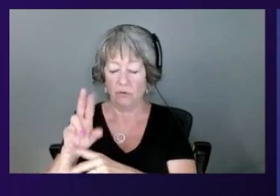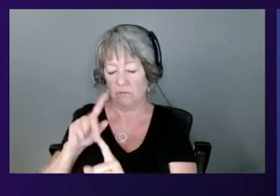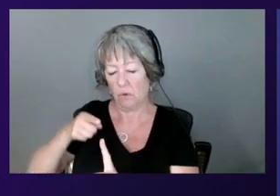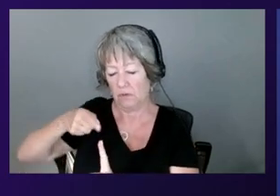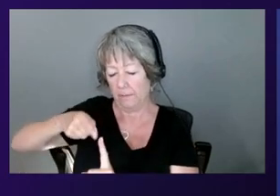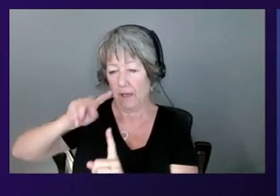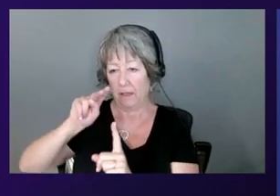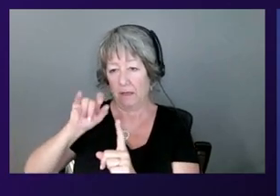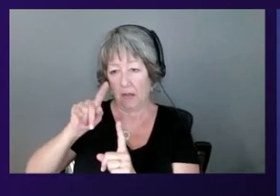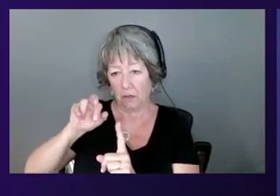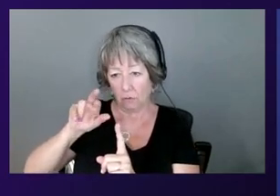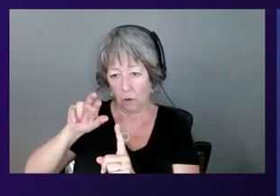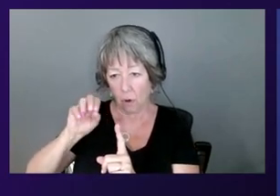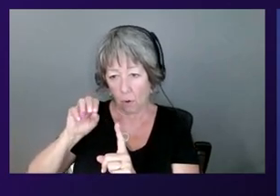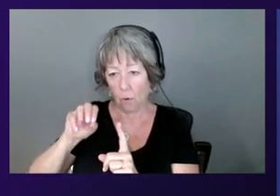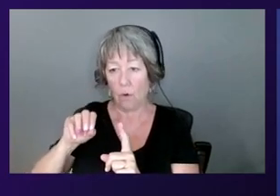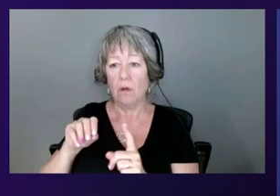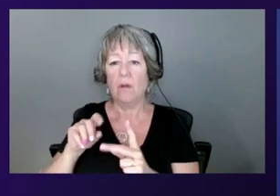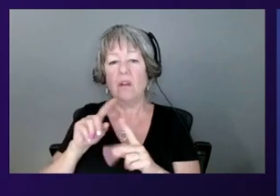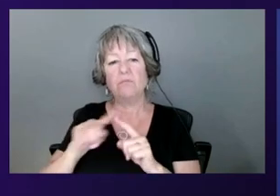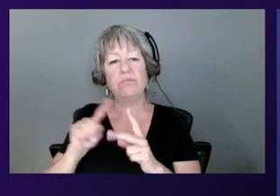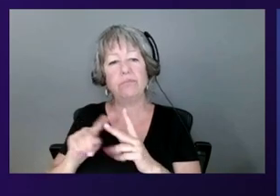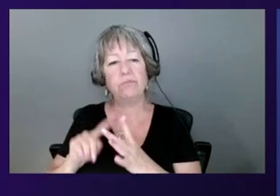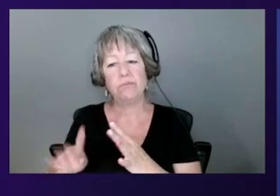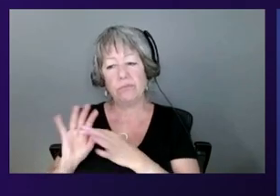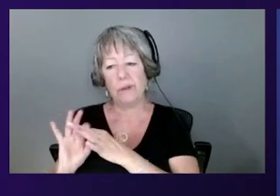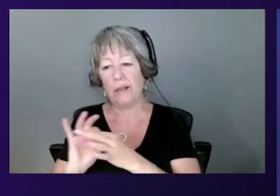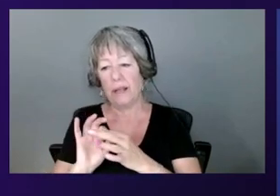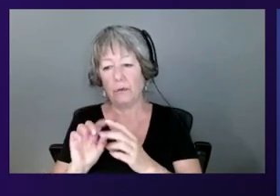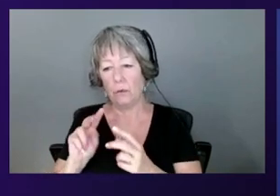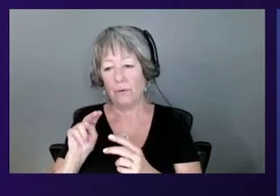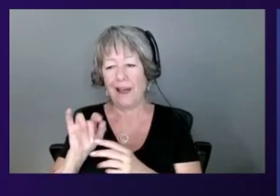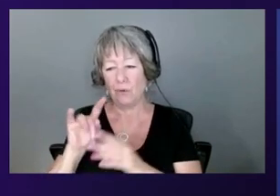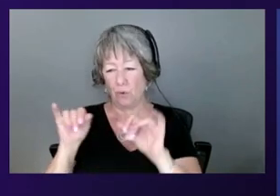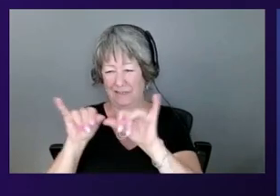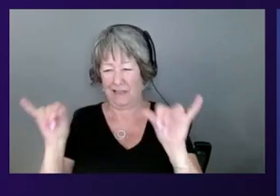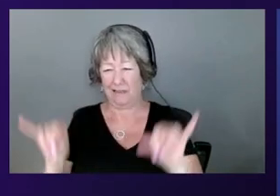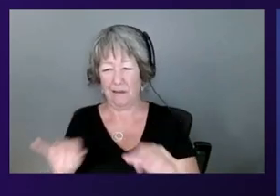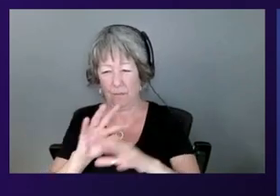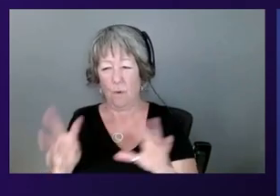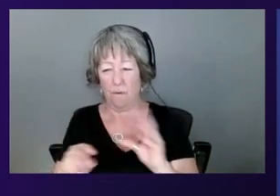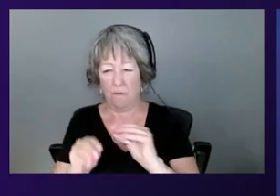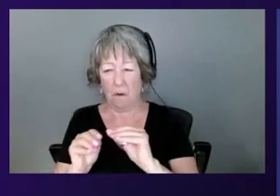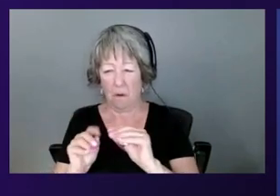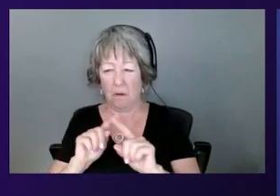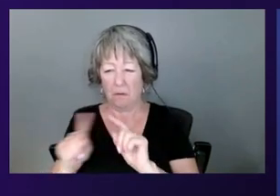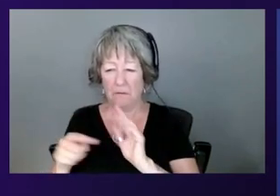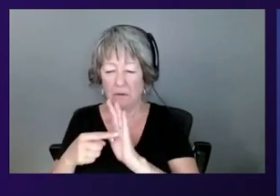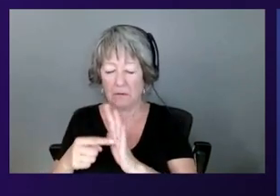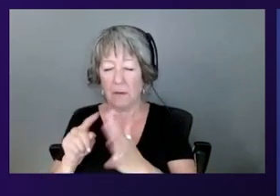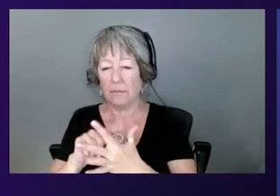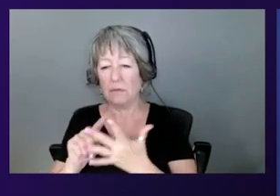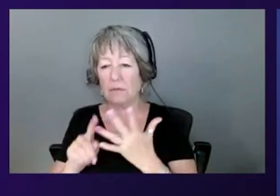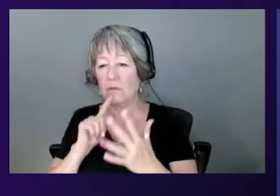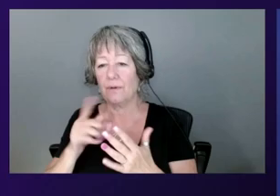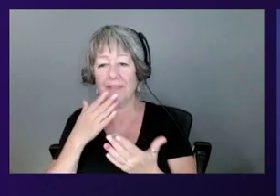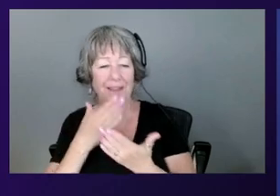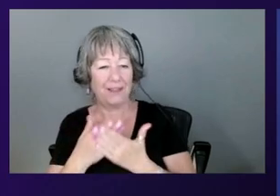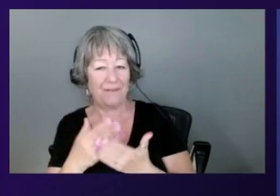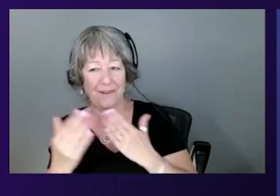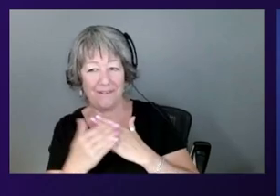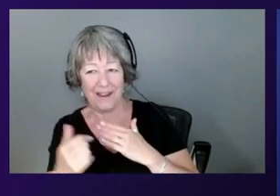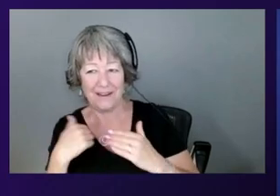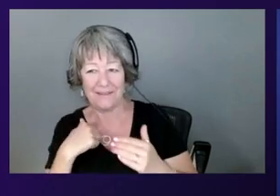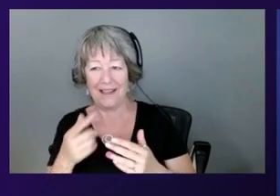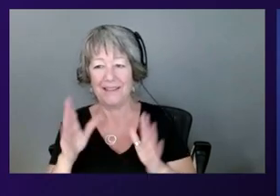enclaves, Nitro trusted platform module, the Nitro system, and all. And it's great. Thank you for having me. It's great to